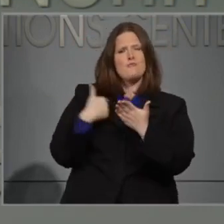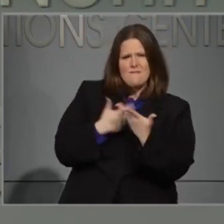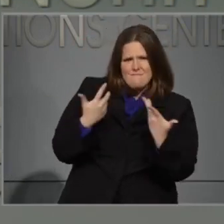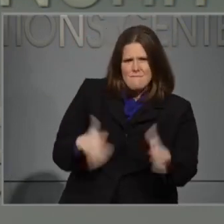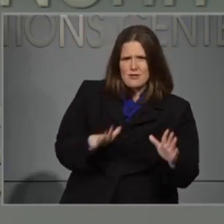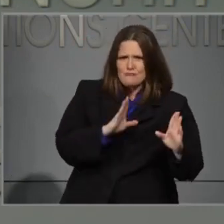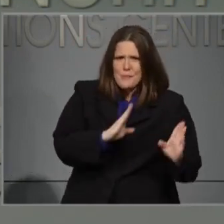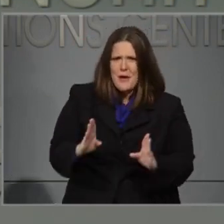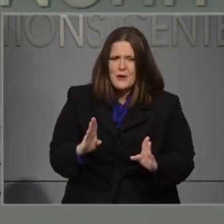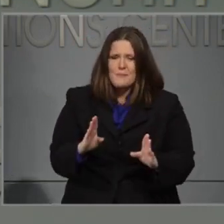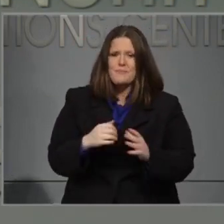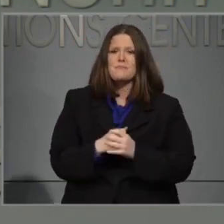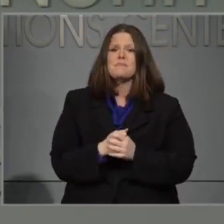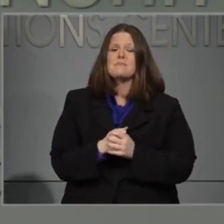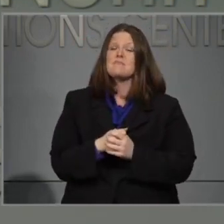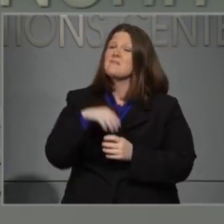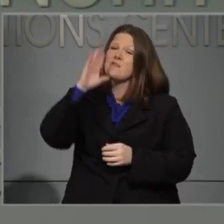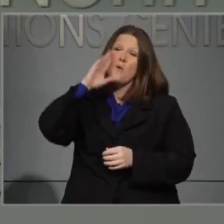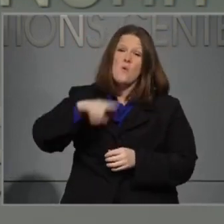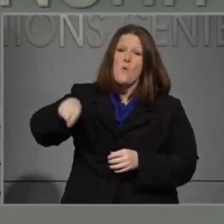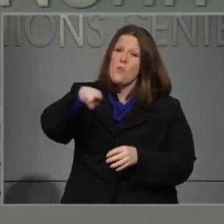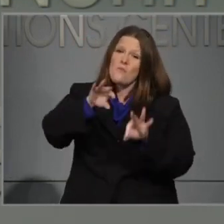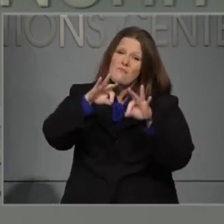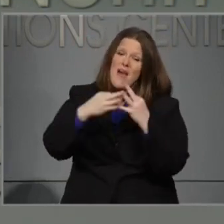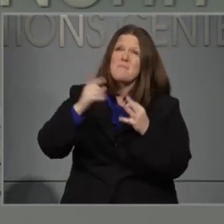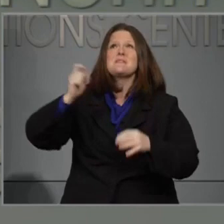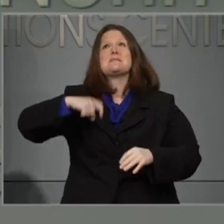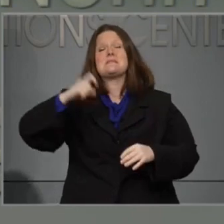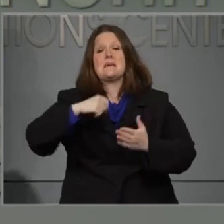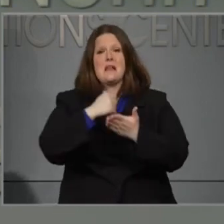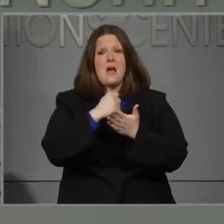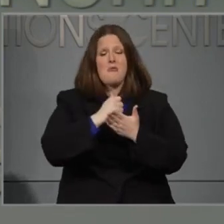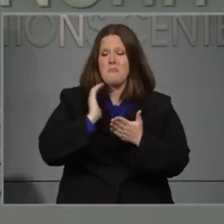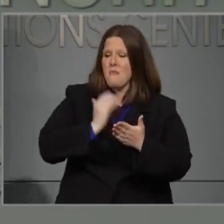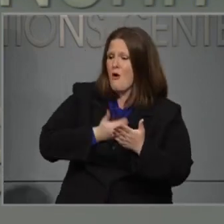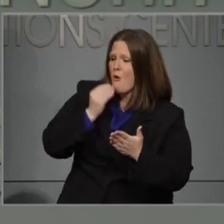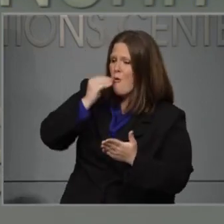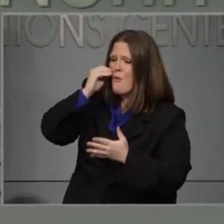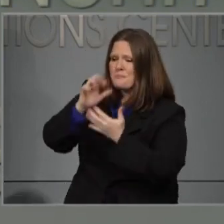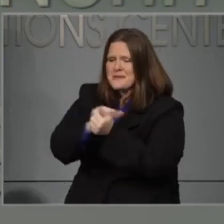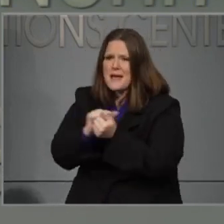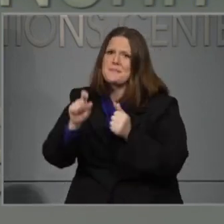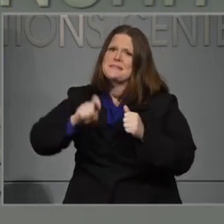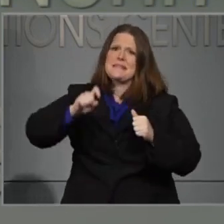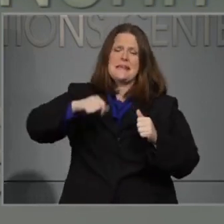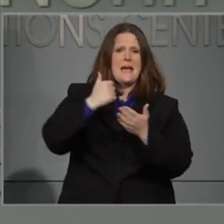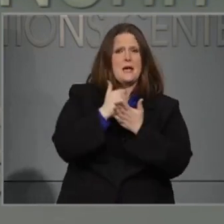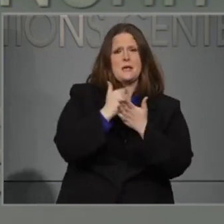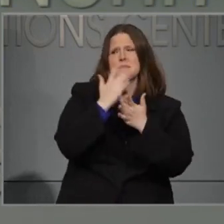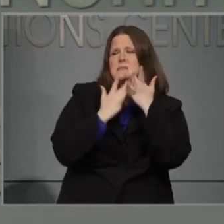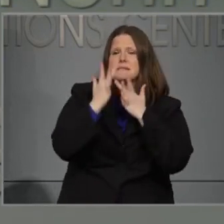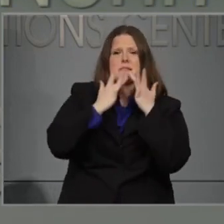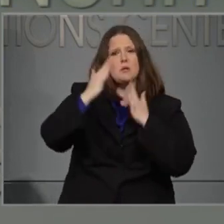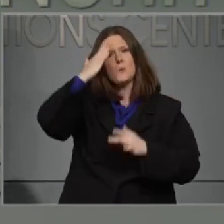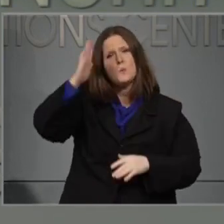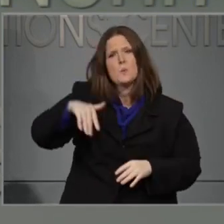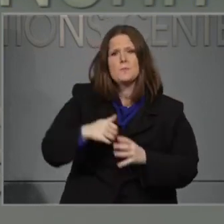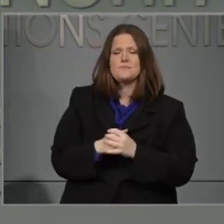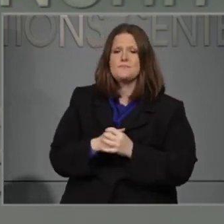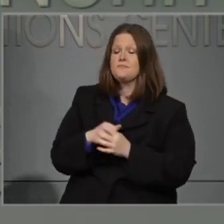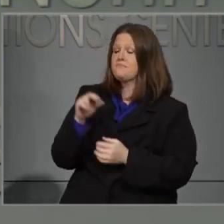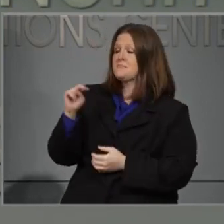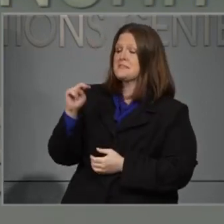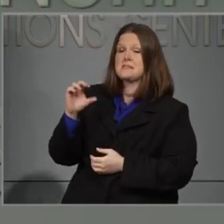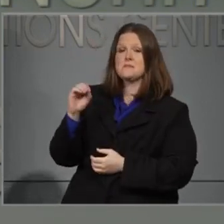We know help can never come fast enough if you've been devastated by a disaster, but NCORP's diligent work in